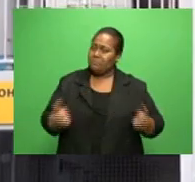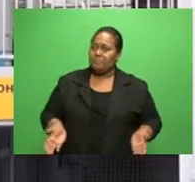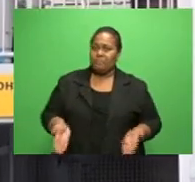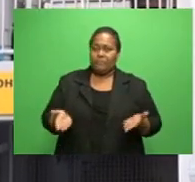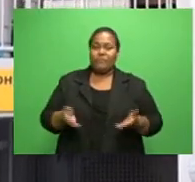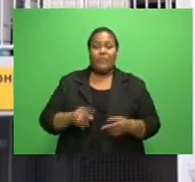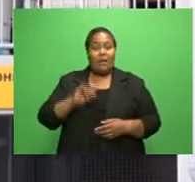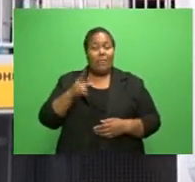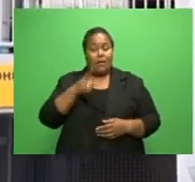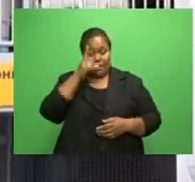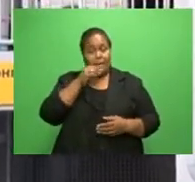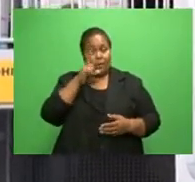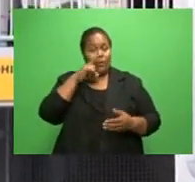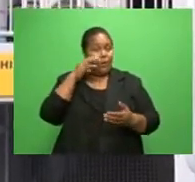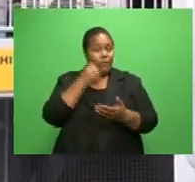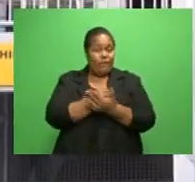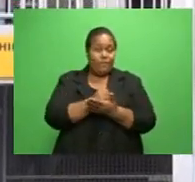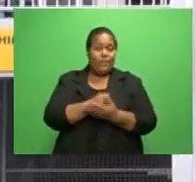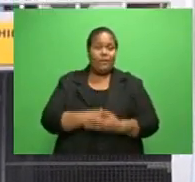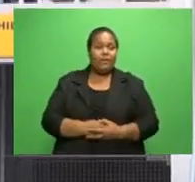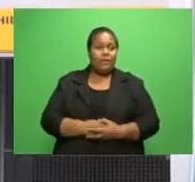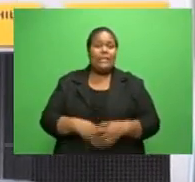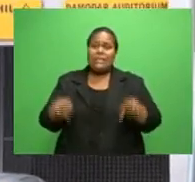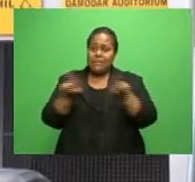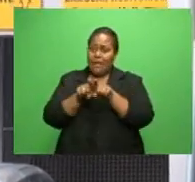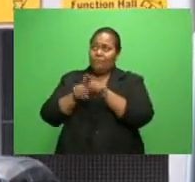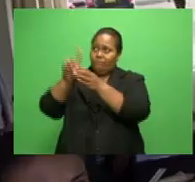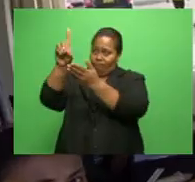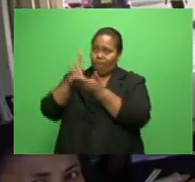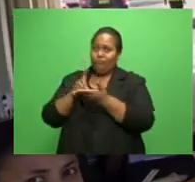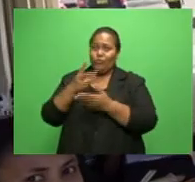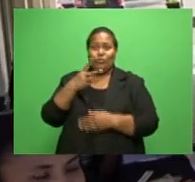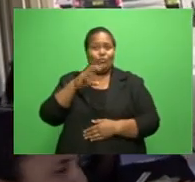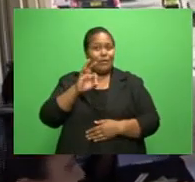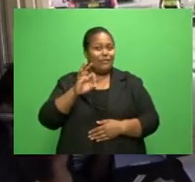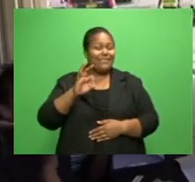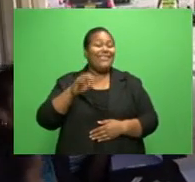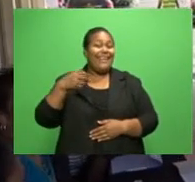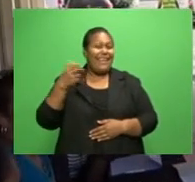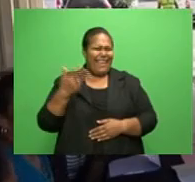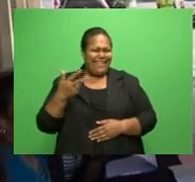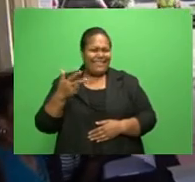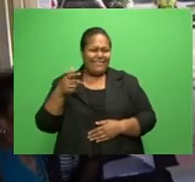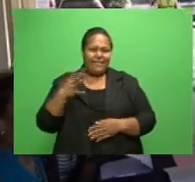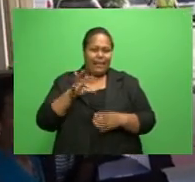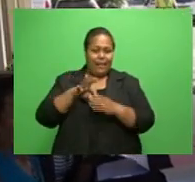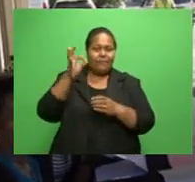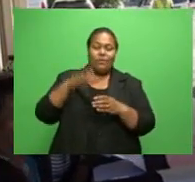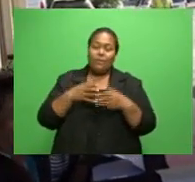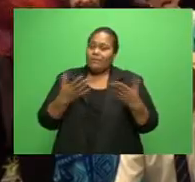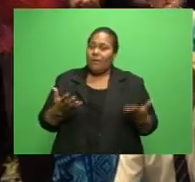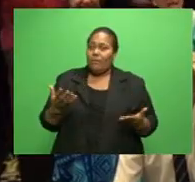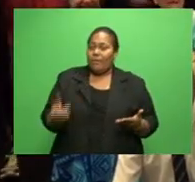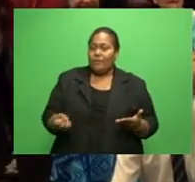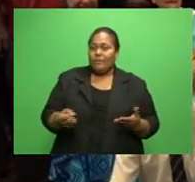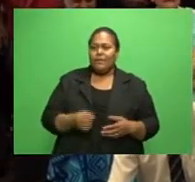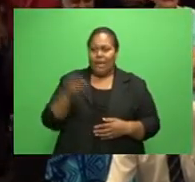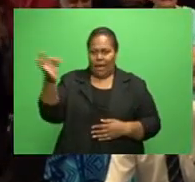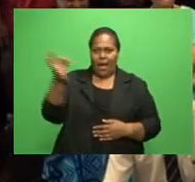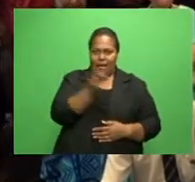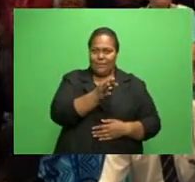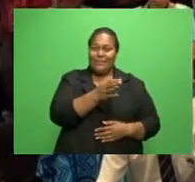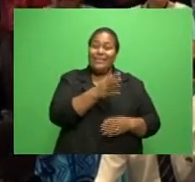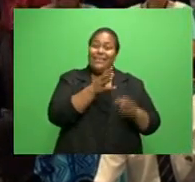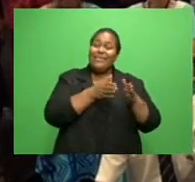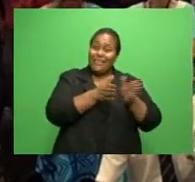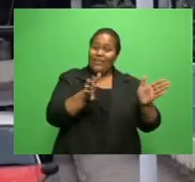can confirm they were the same funders from the 2018 elections. And so they have asked me if